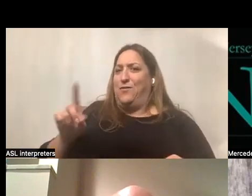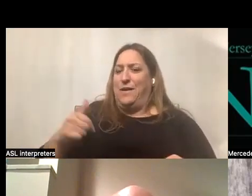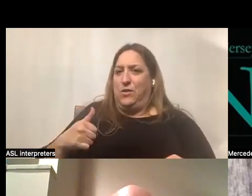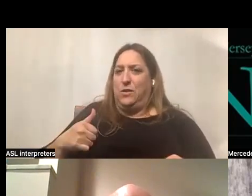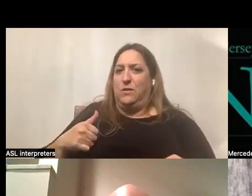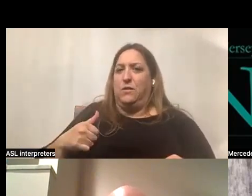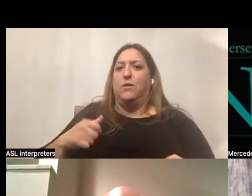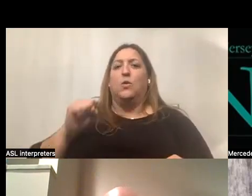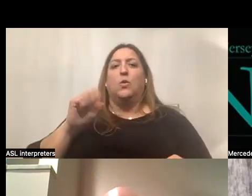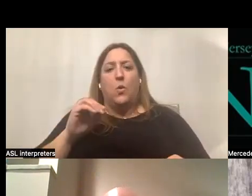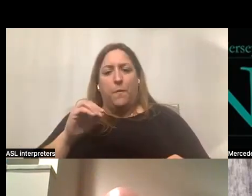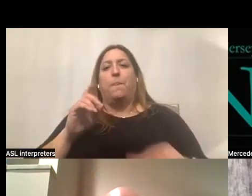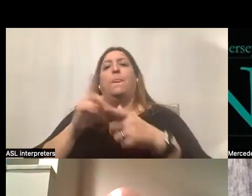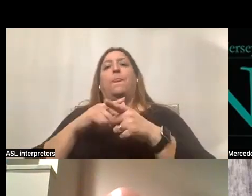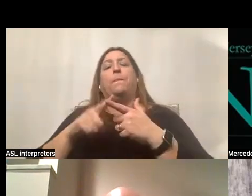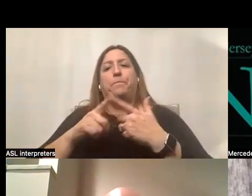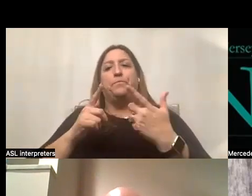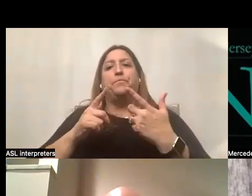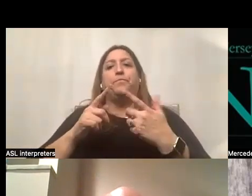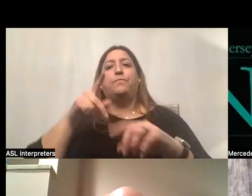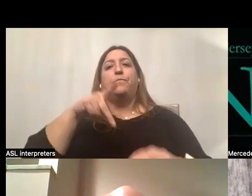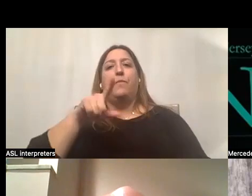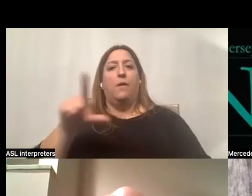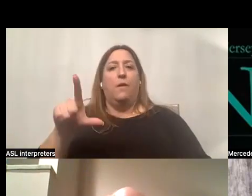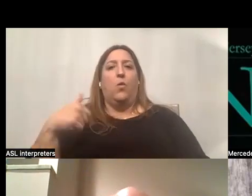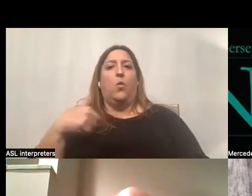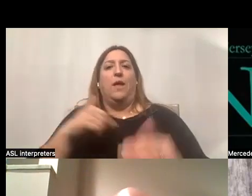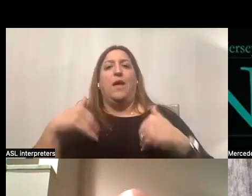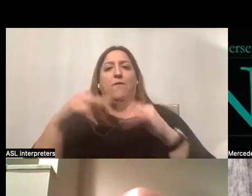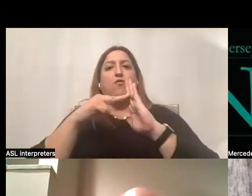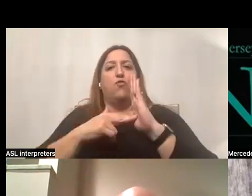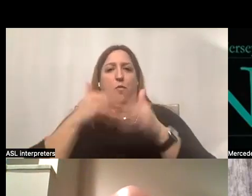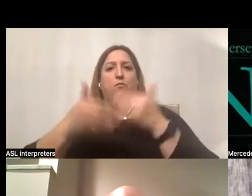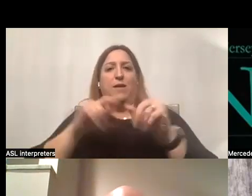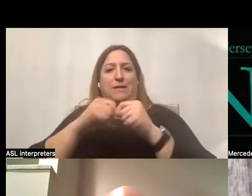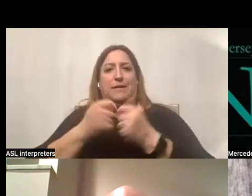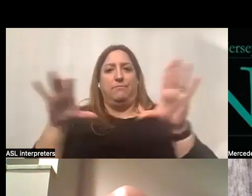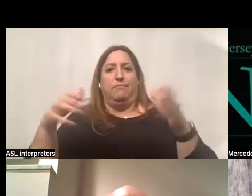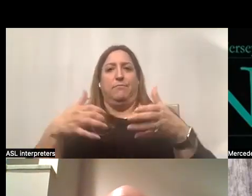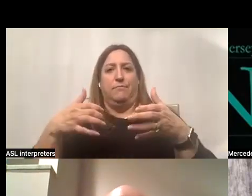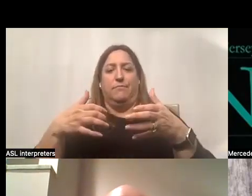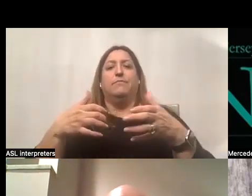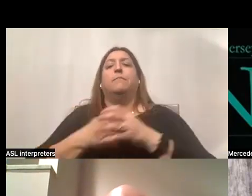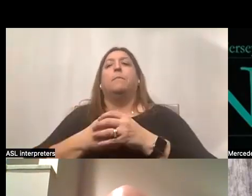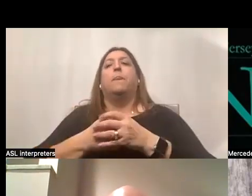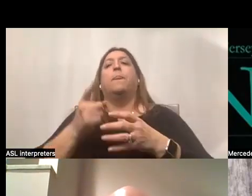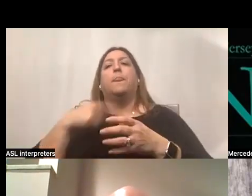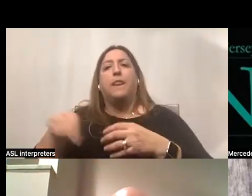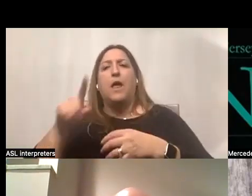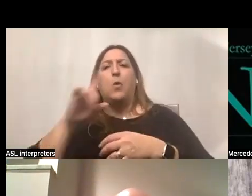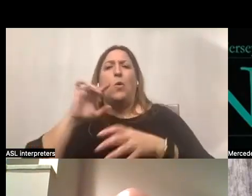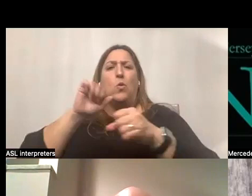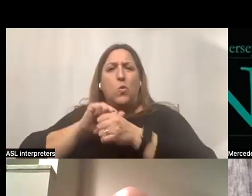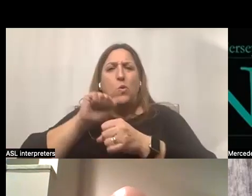then at PPL, we have an enrollment processing team in the background that takes all this work